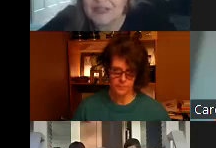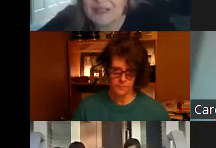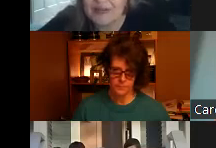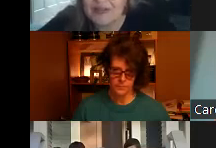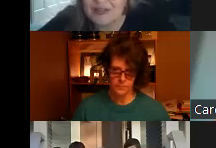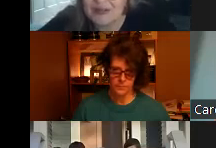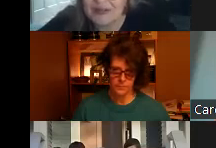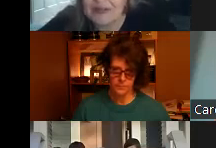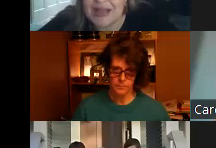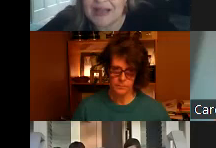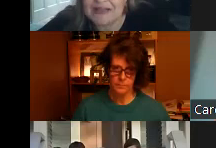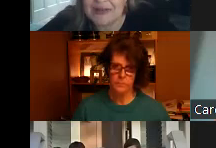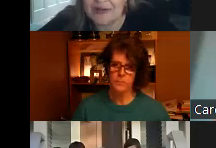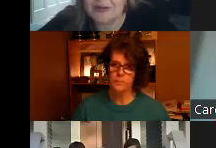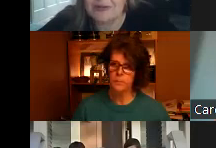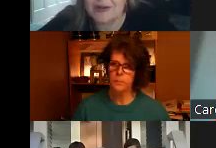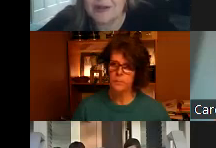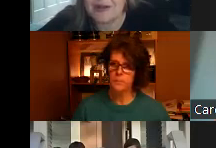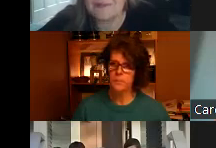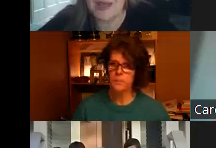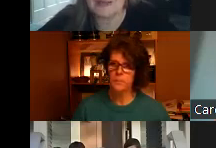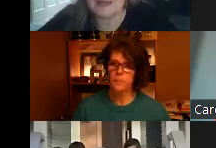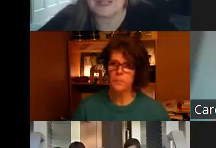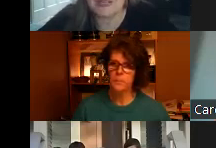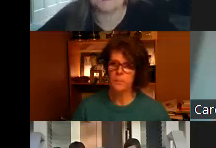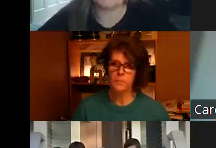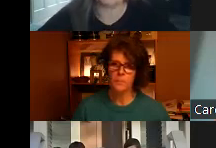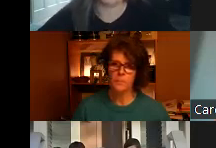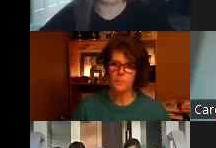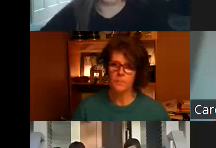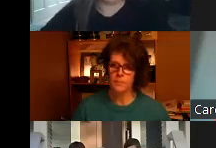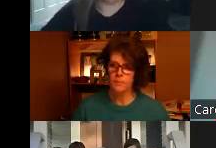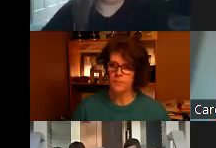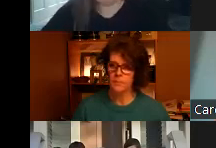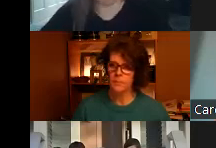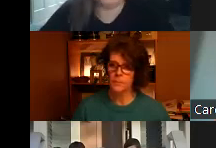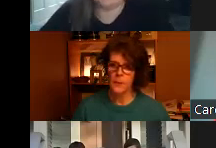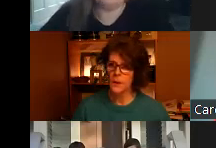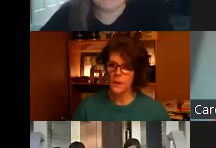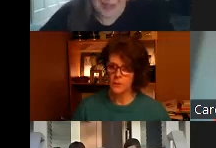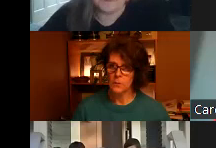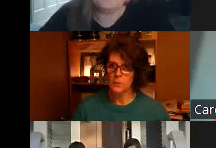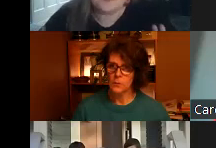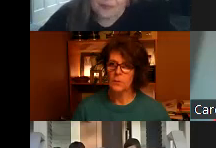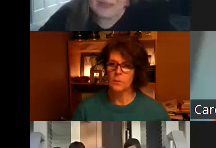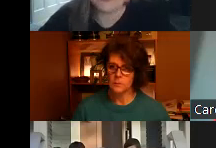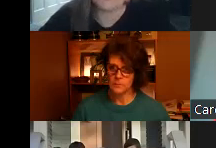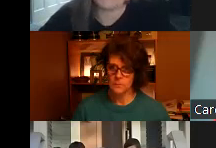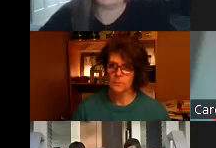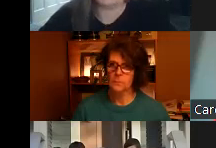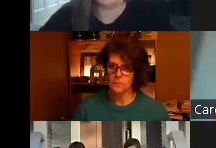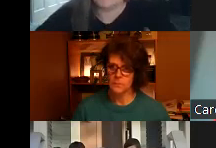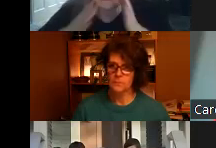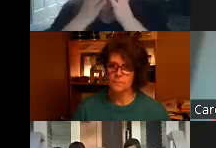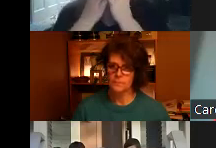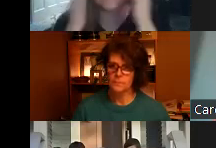data just how they are doing against academic goals what about impact on education or mental health yeah really good